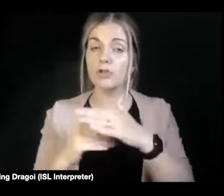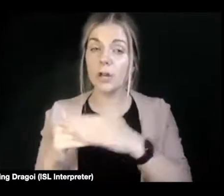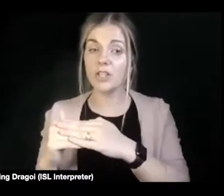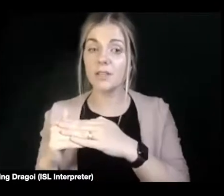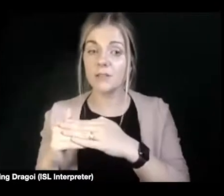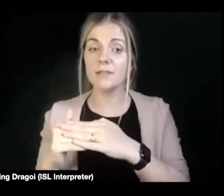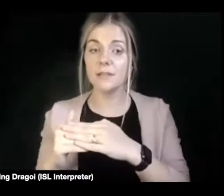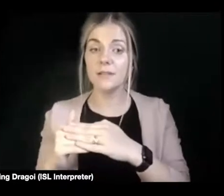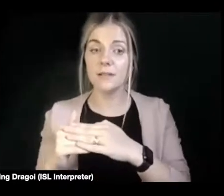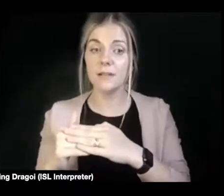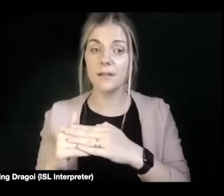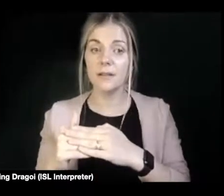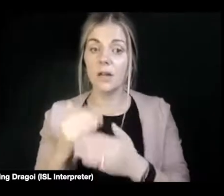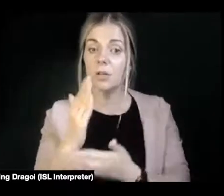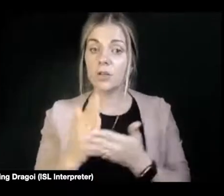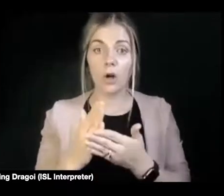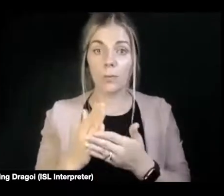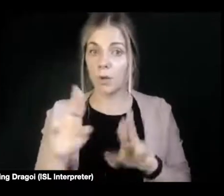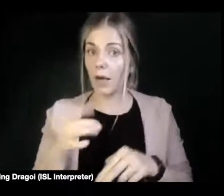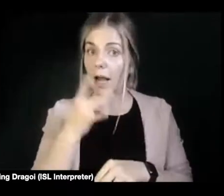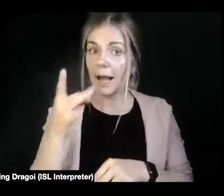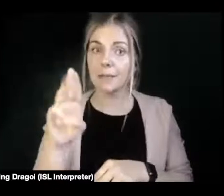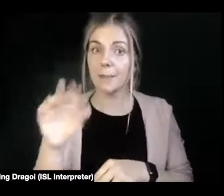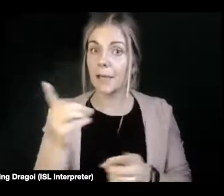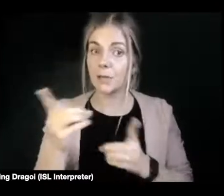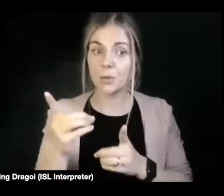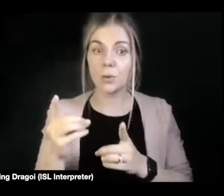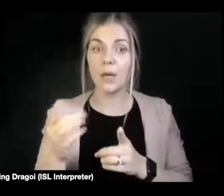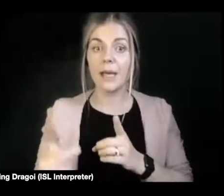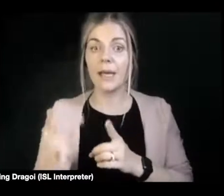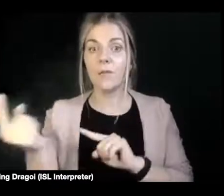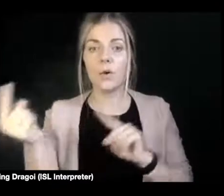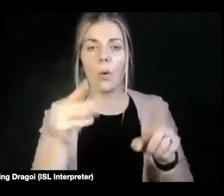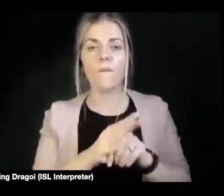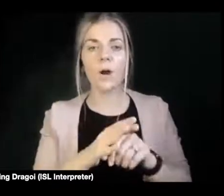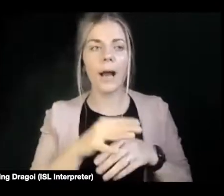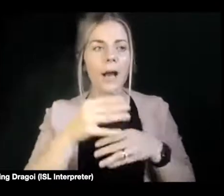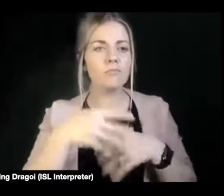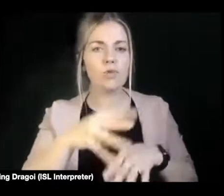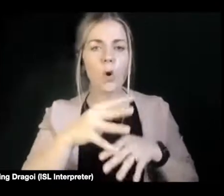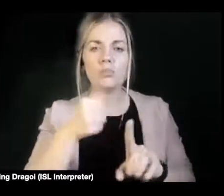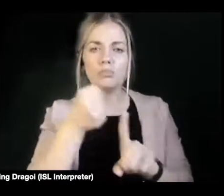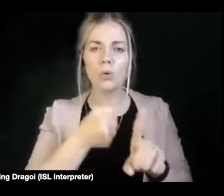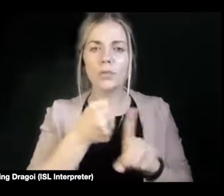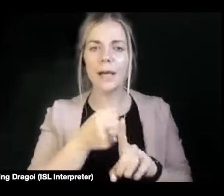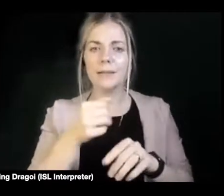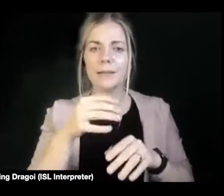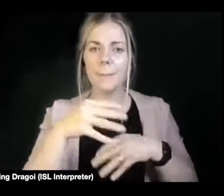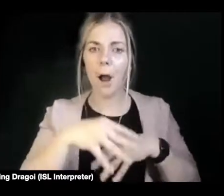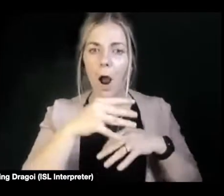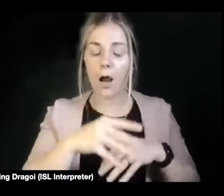certain things that either cannot ask a PA to do, whether it's go with them on a protest march or, you know, so there are questions around